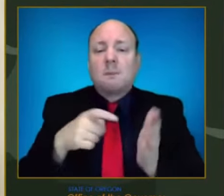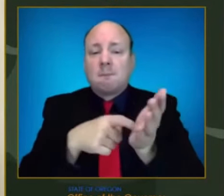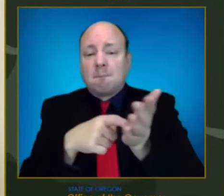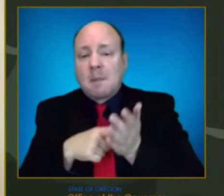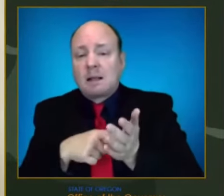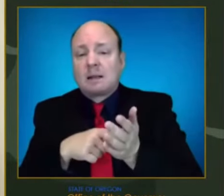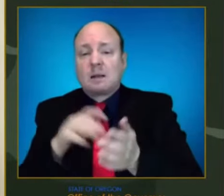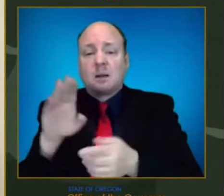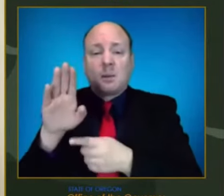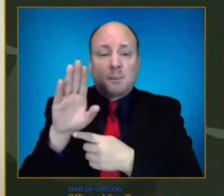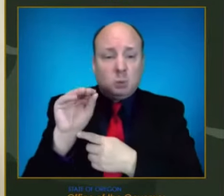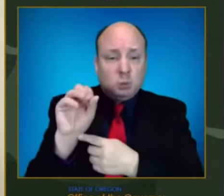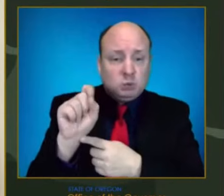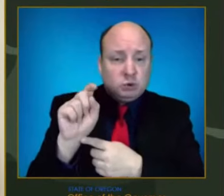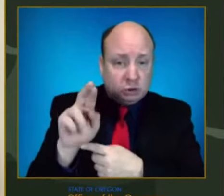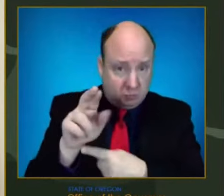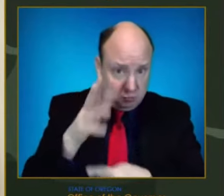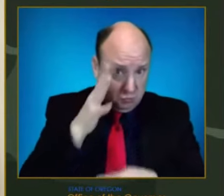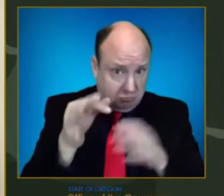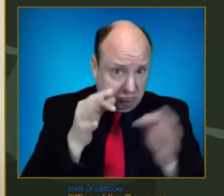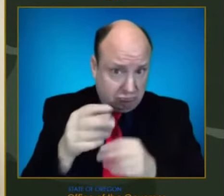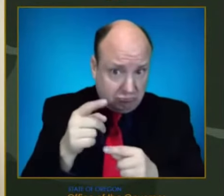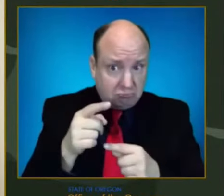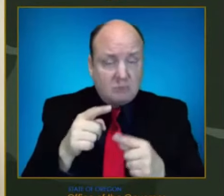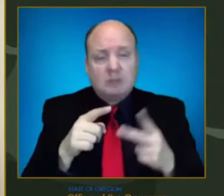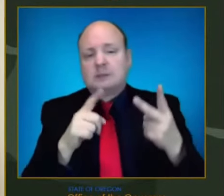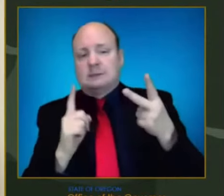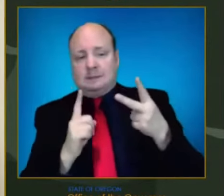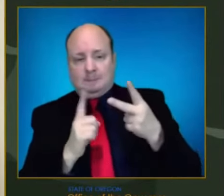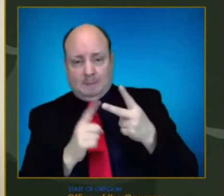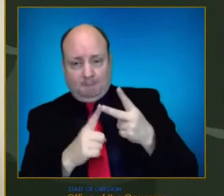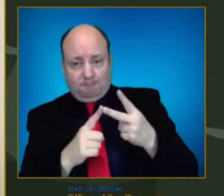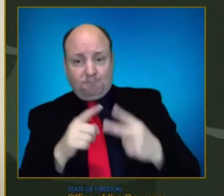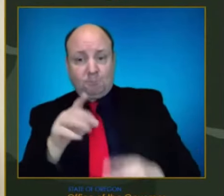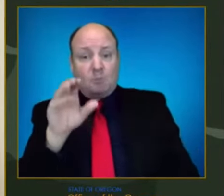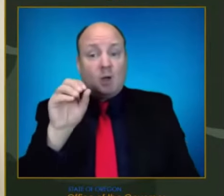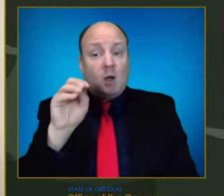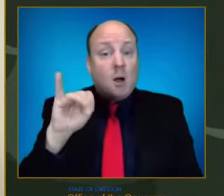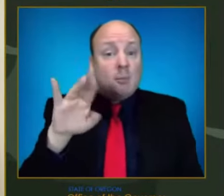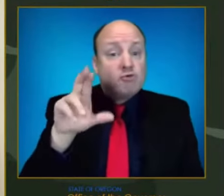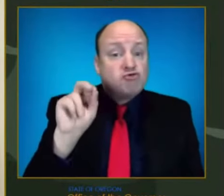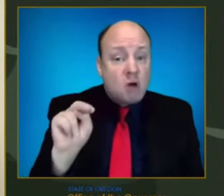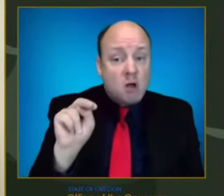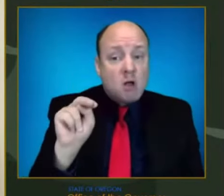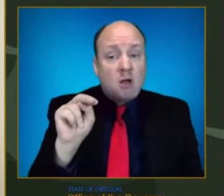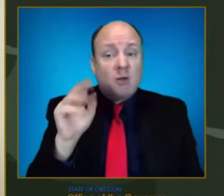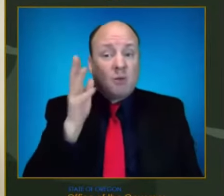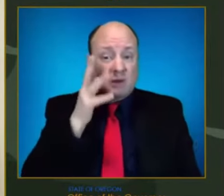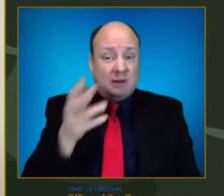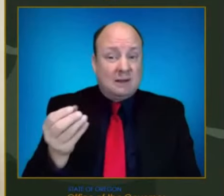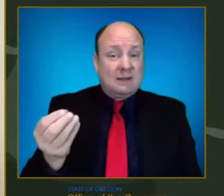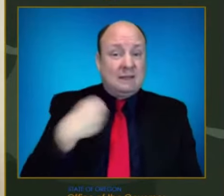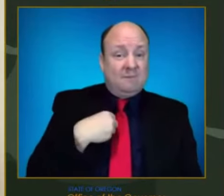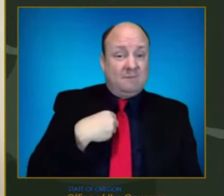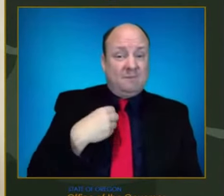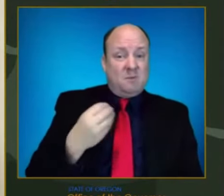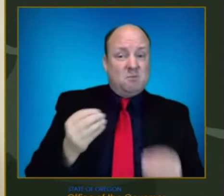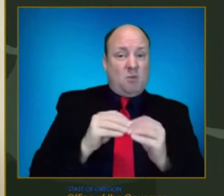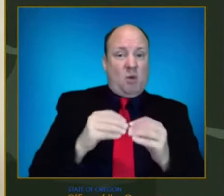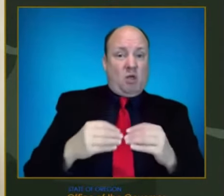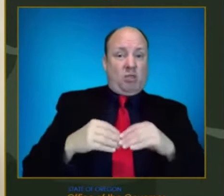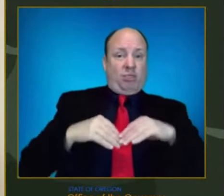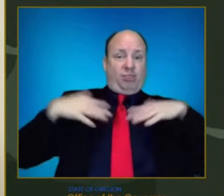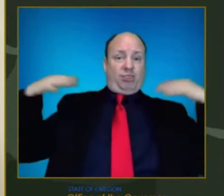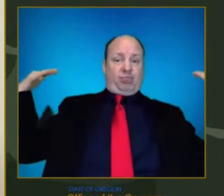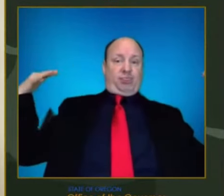if given that the new variant is clearly going to give us so many more cases, but not all of them are going to be so severe.